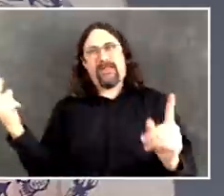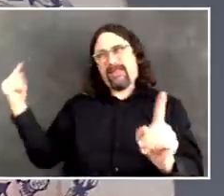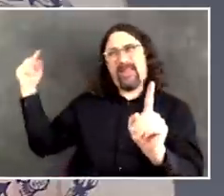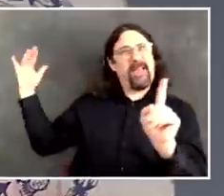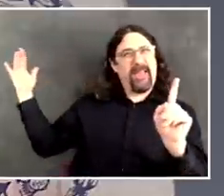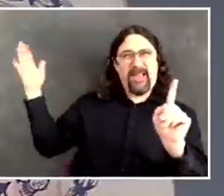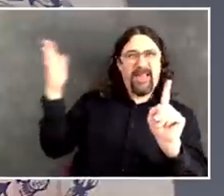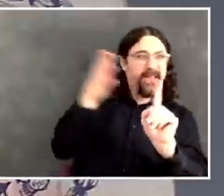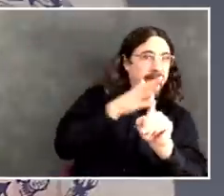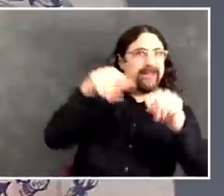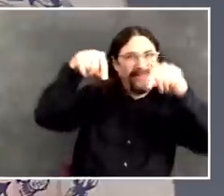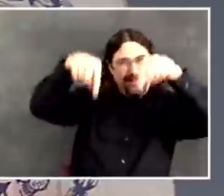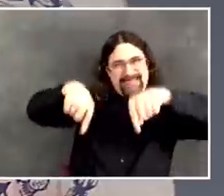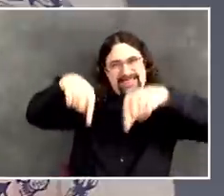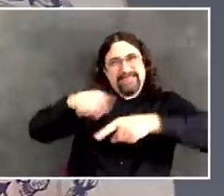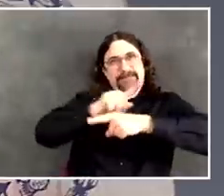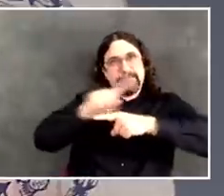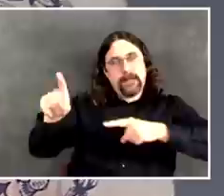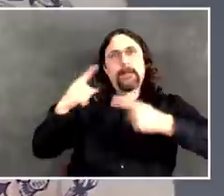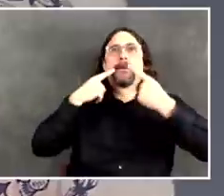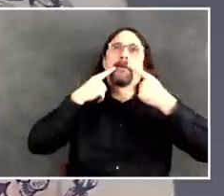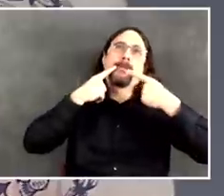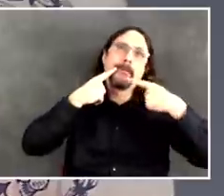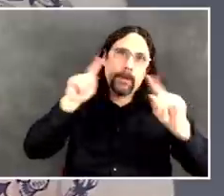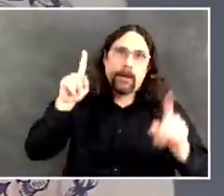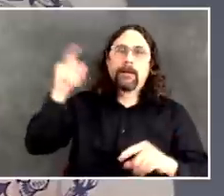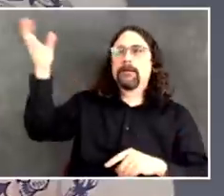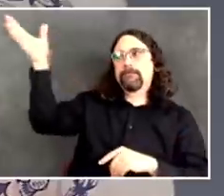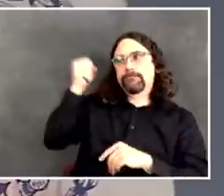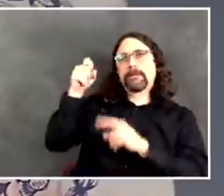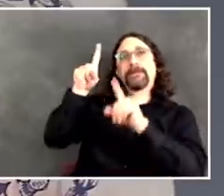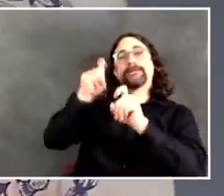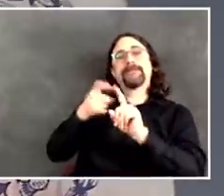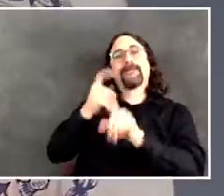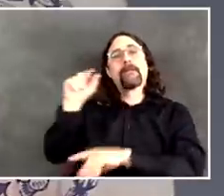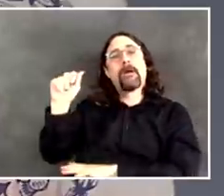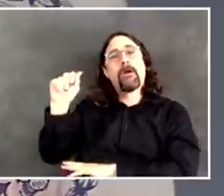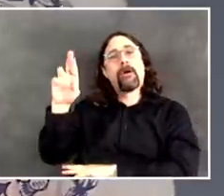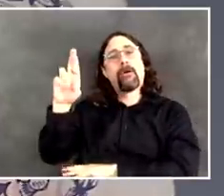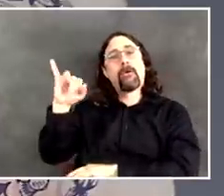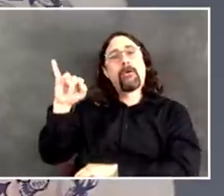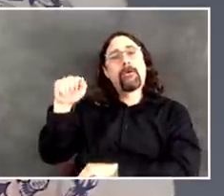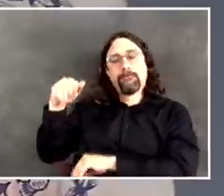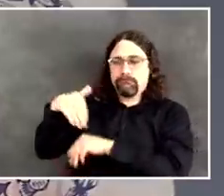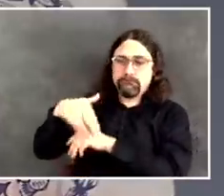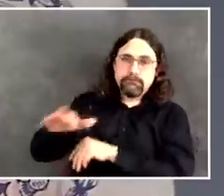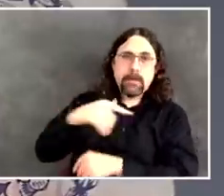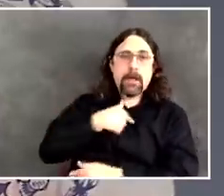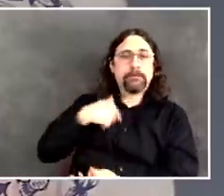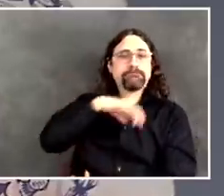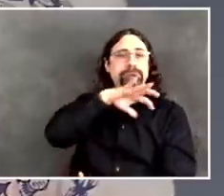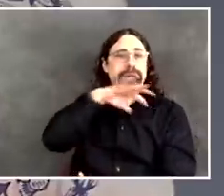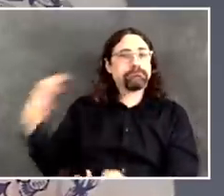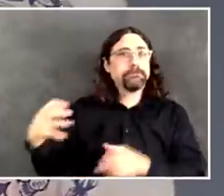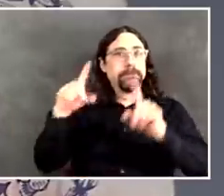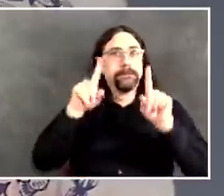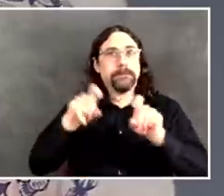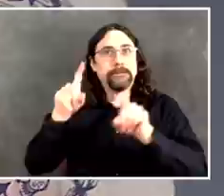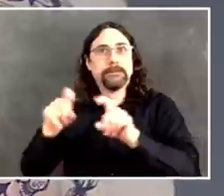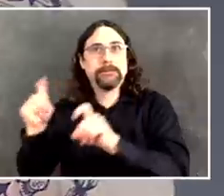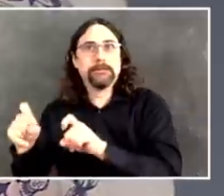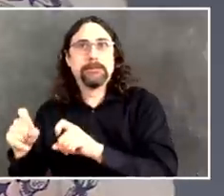in Indiana, and that looks like it's going to be a major consistent supply. We have our own test kits that are about to be developed here in the city.